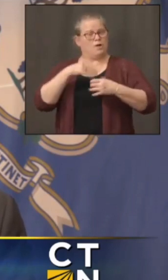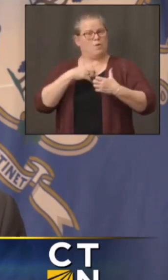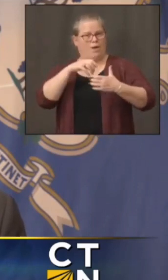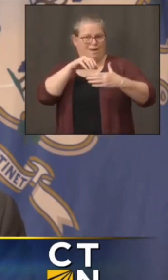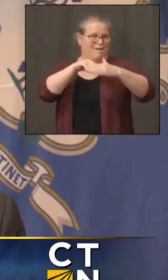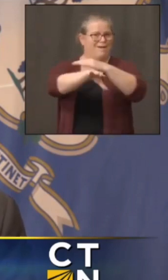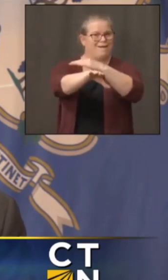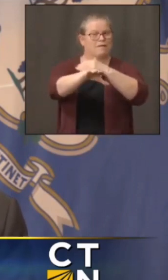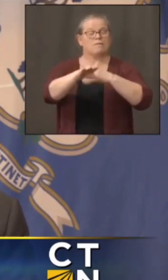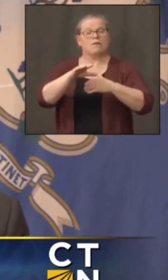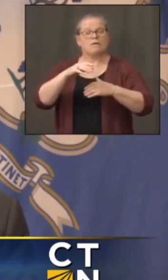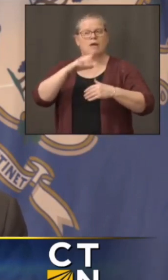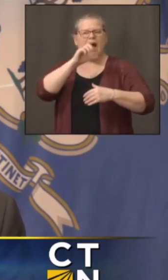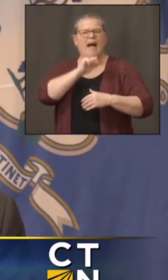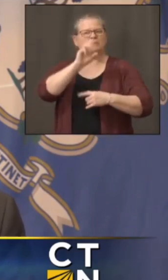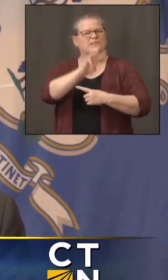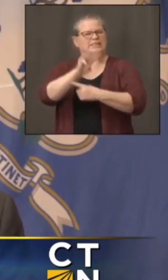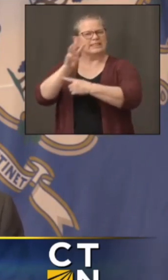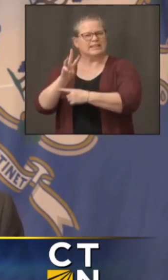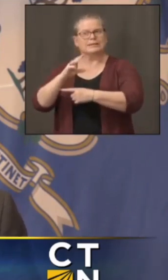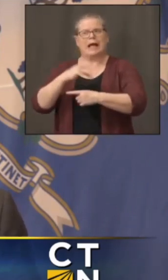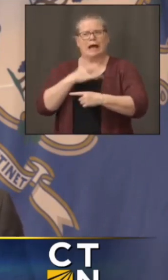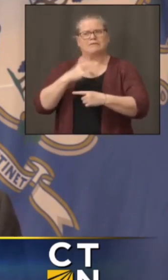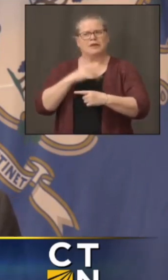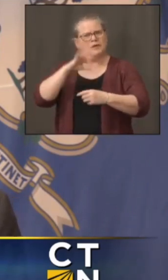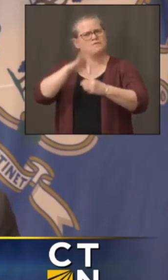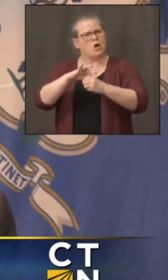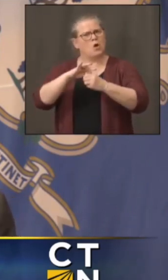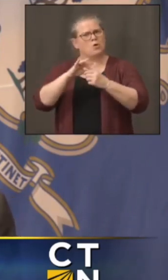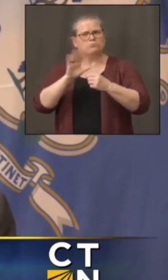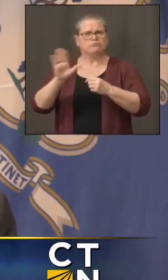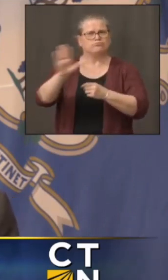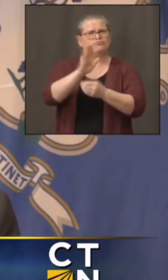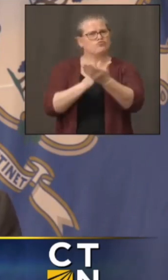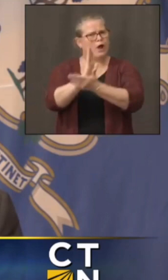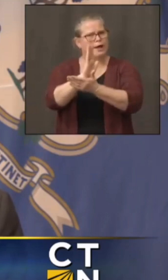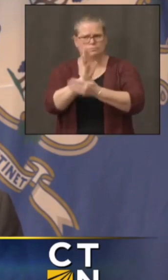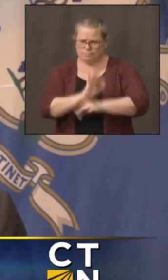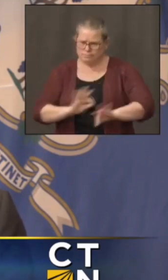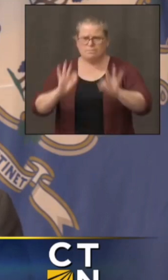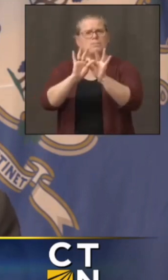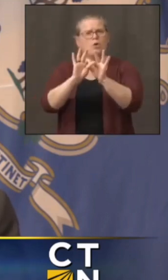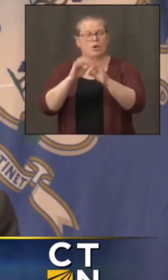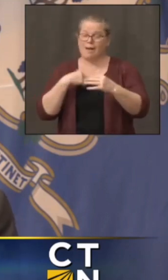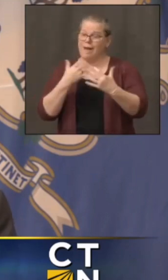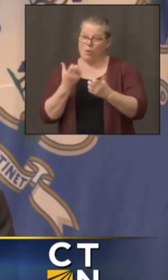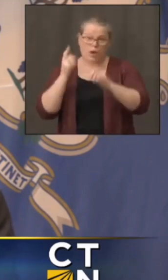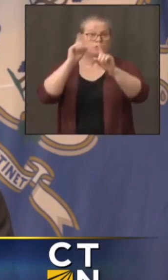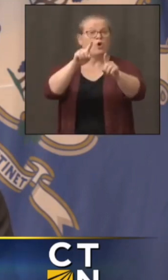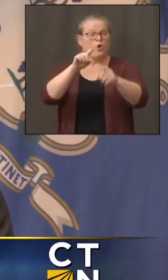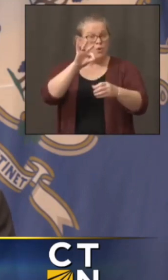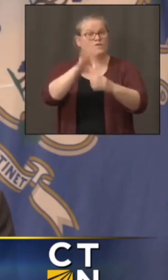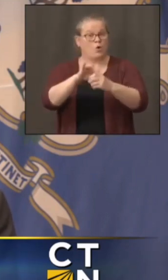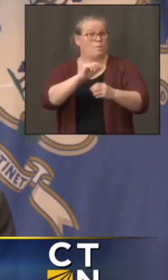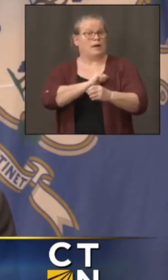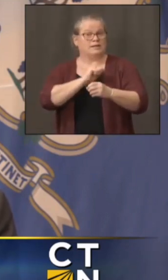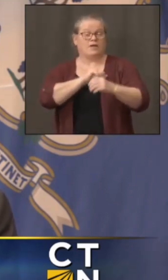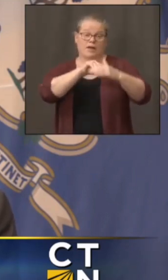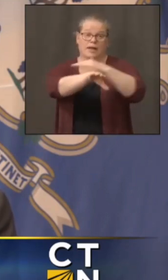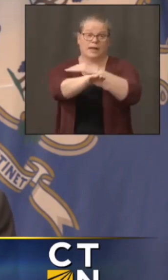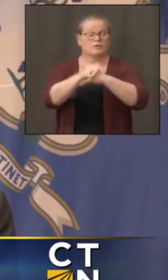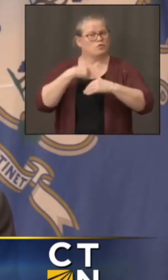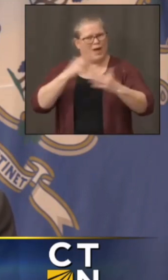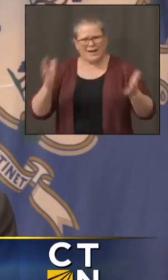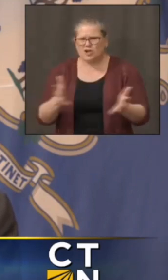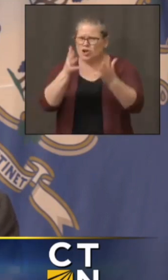and right that I want to be able to go vote in person. If I do anything to encourage people to vote, I want you to vote if you can by